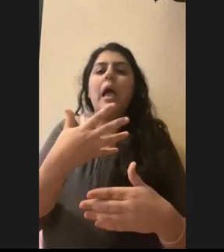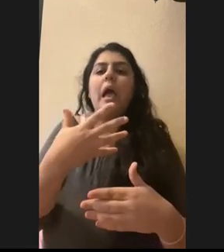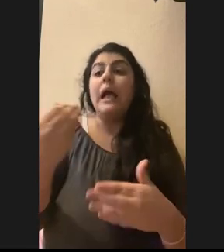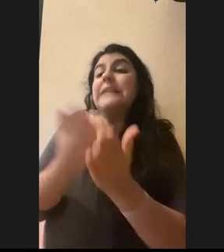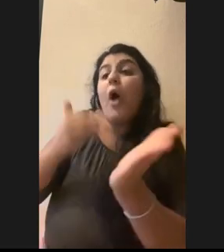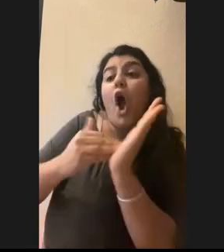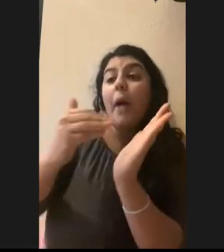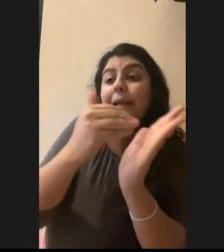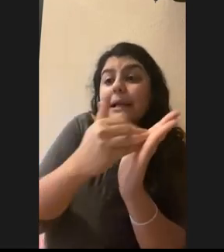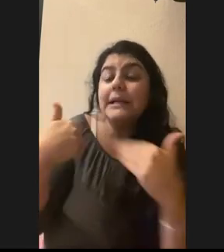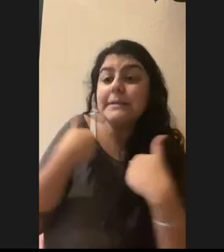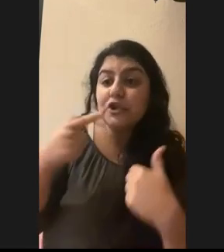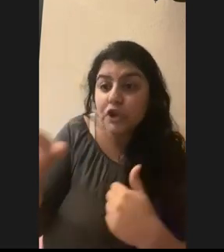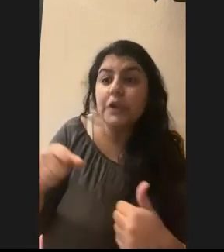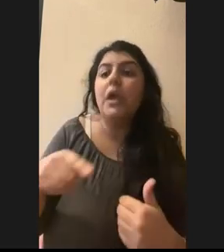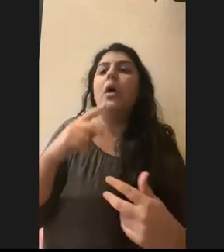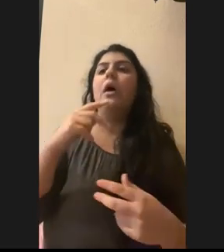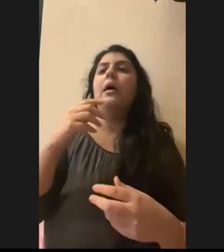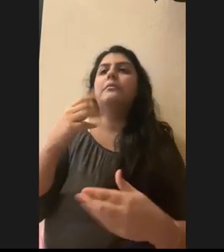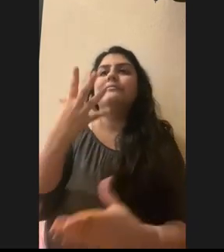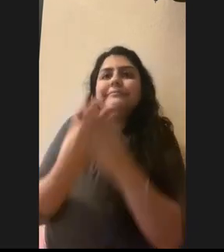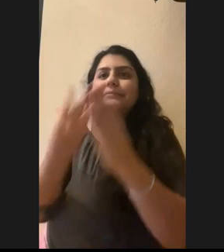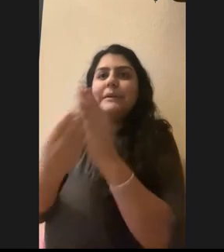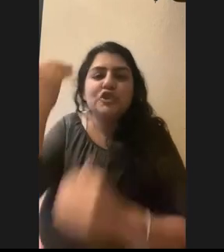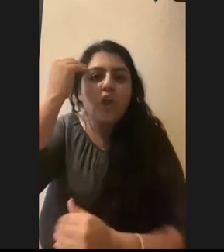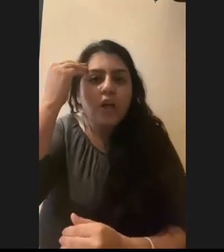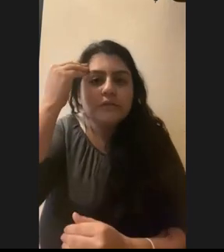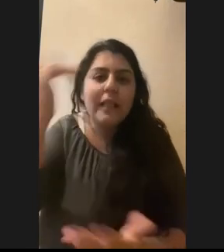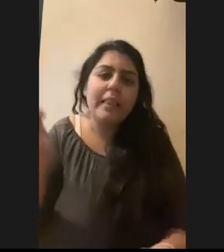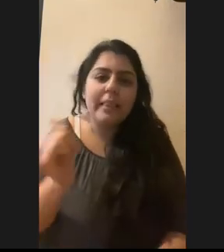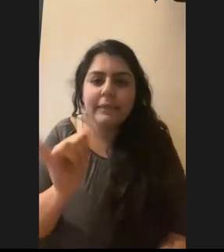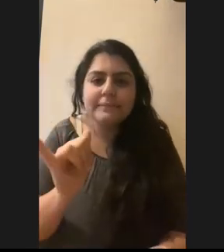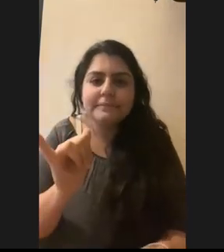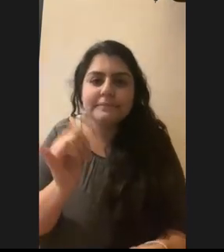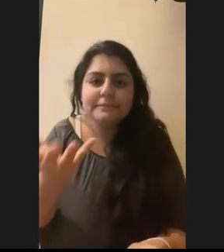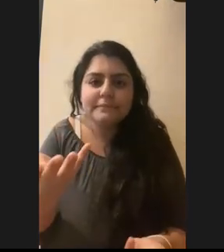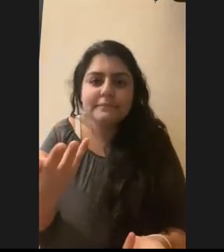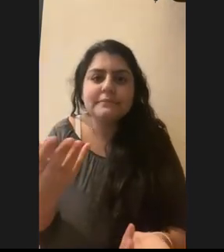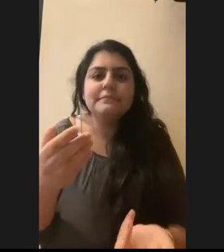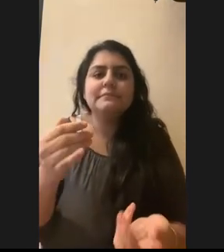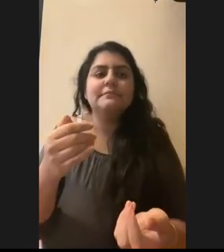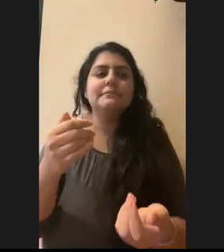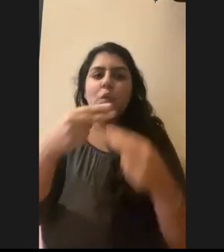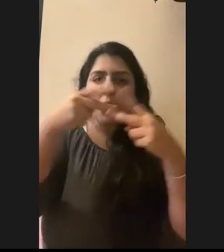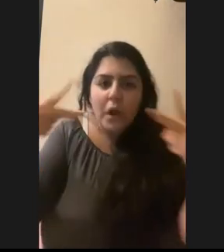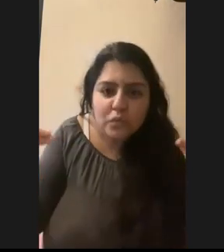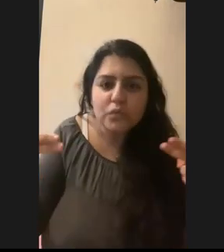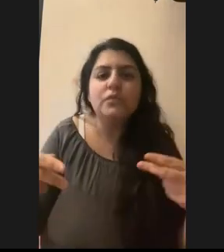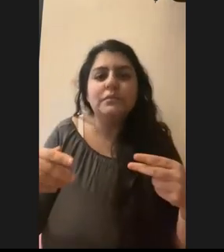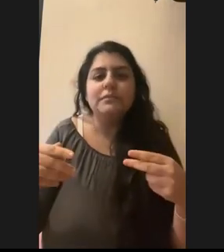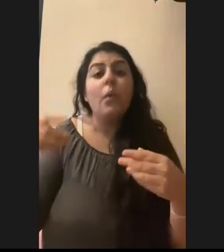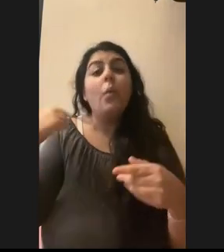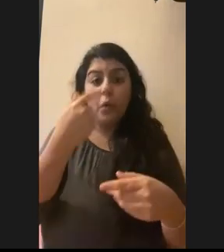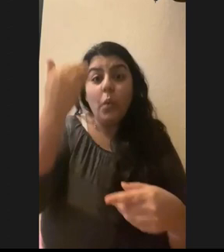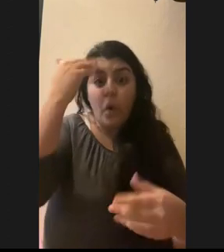or things that, um, are everywhere that maybe like raccoons things. We know a lot about